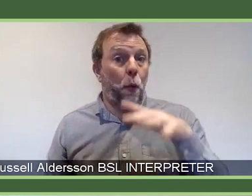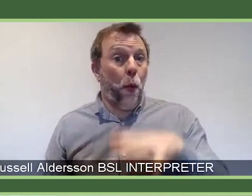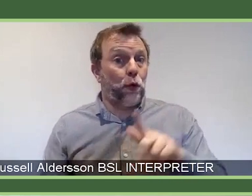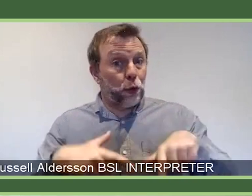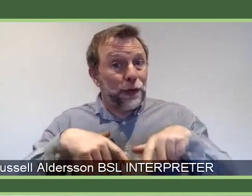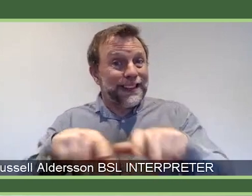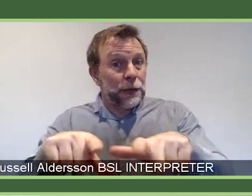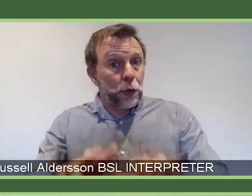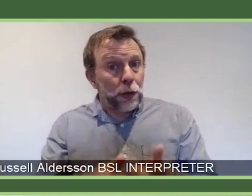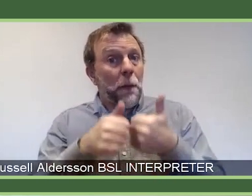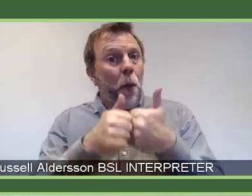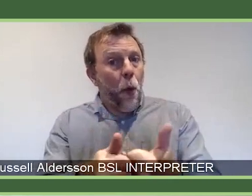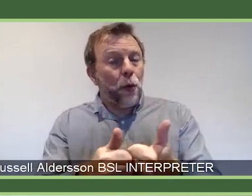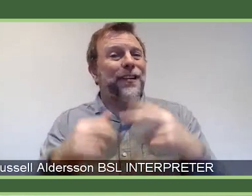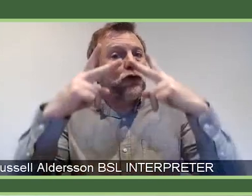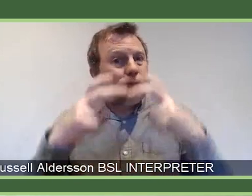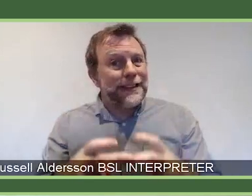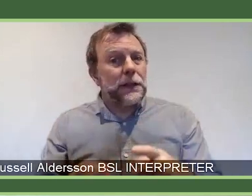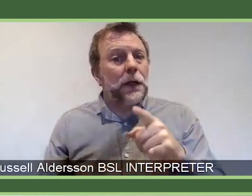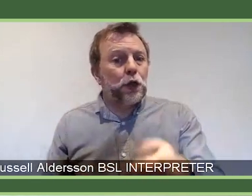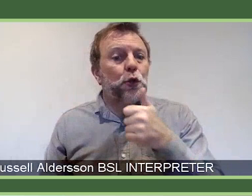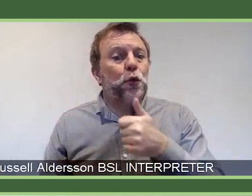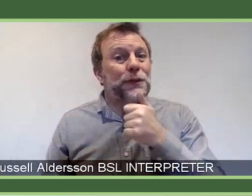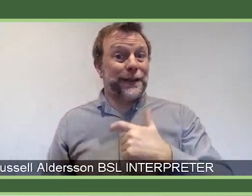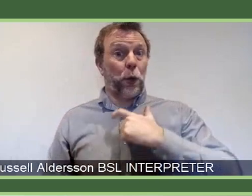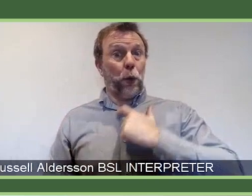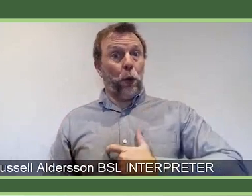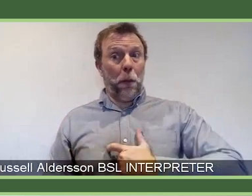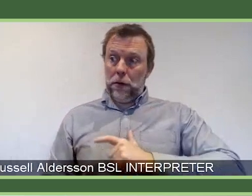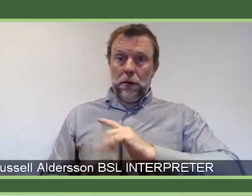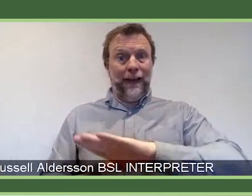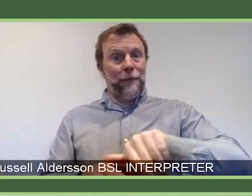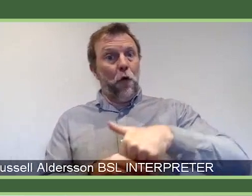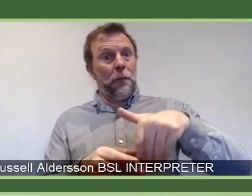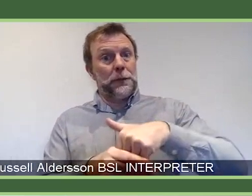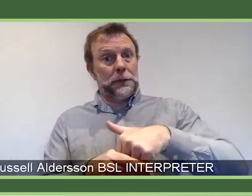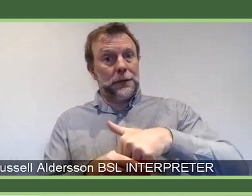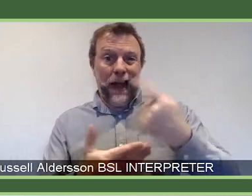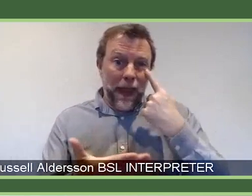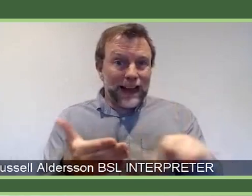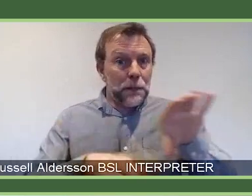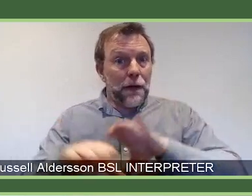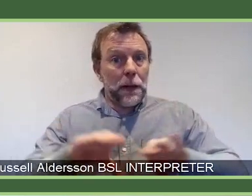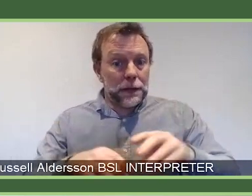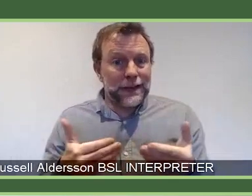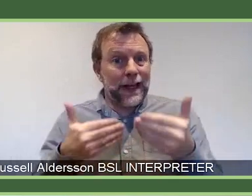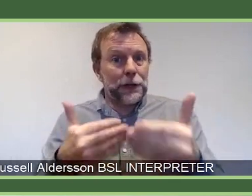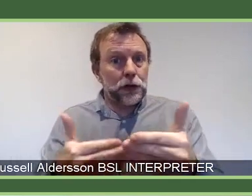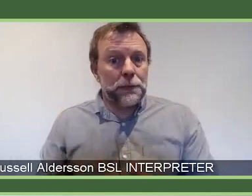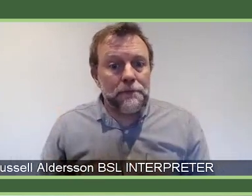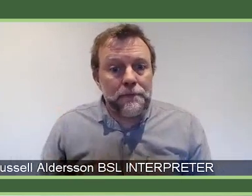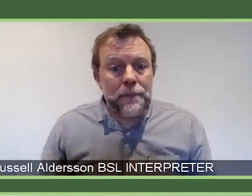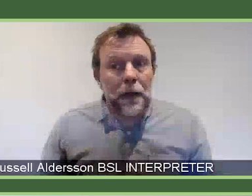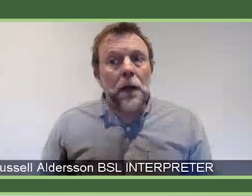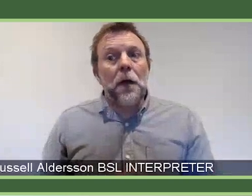research which uses human participants, such as in experimental modes. So, discovery